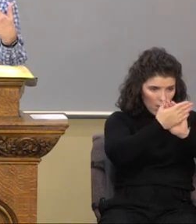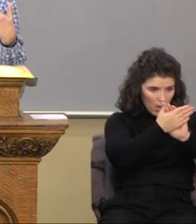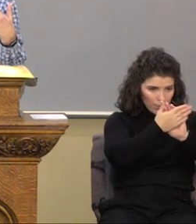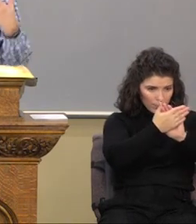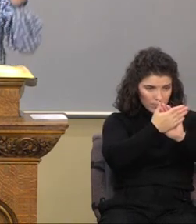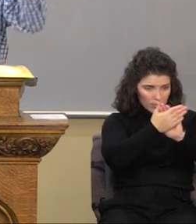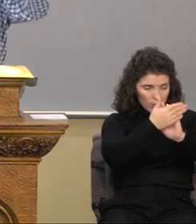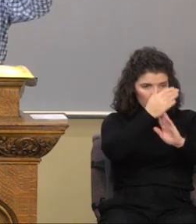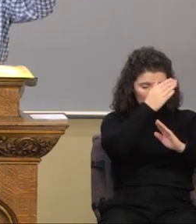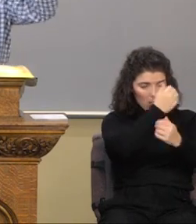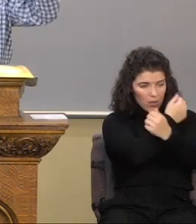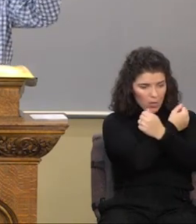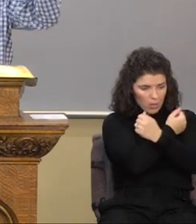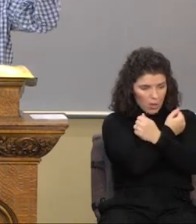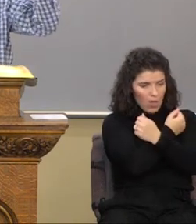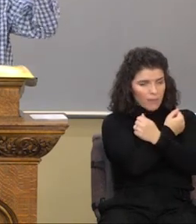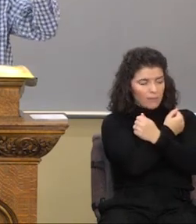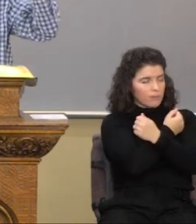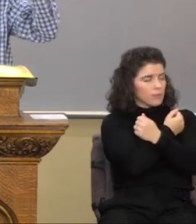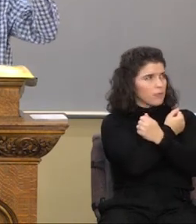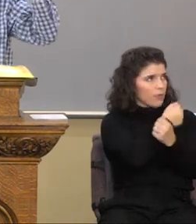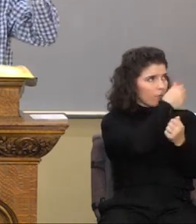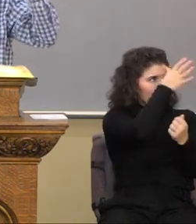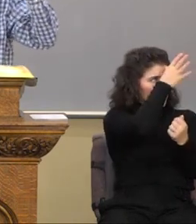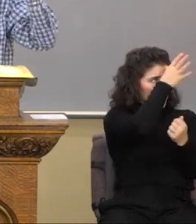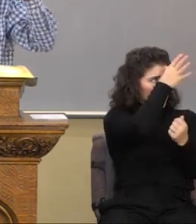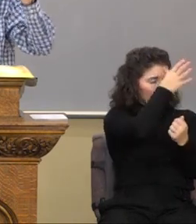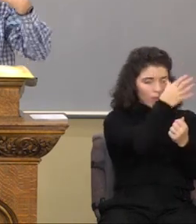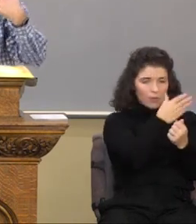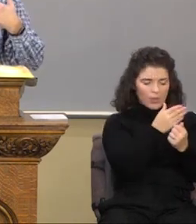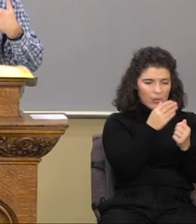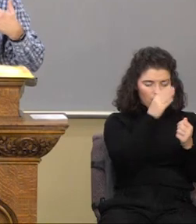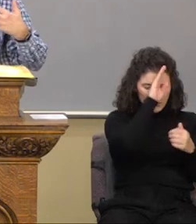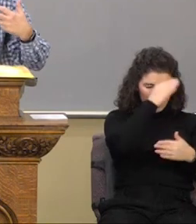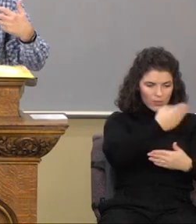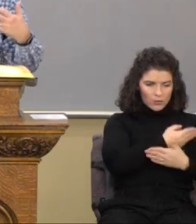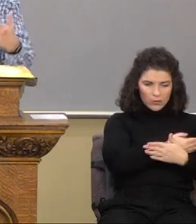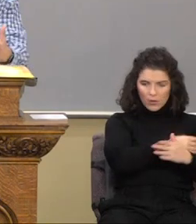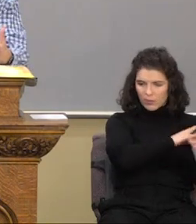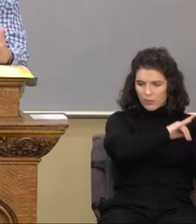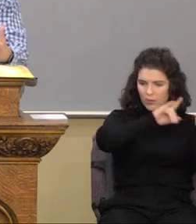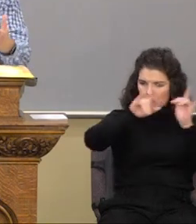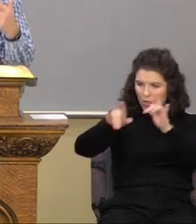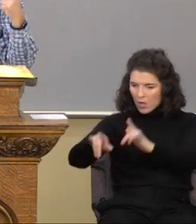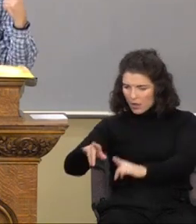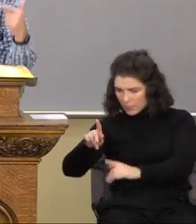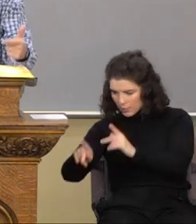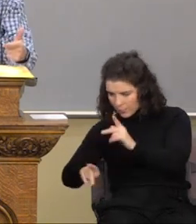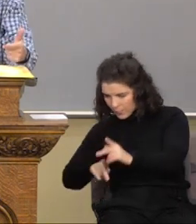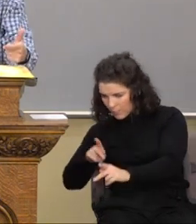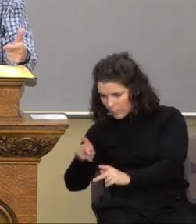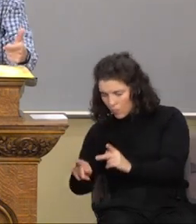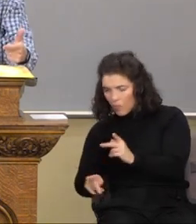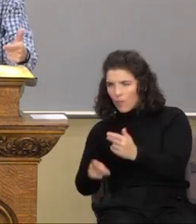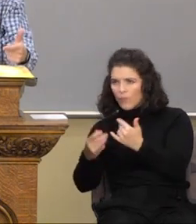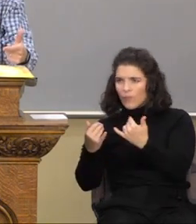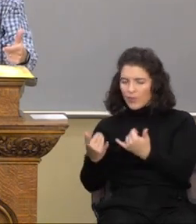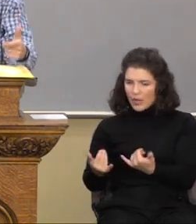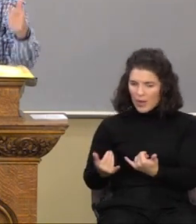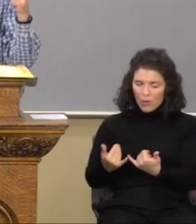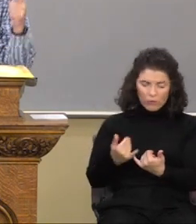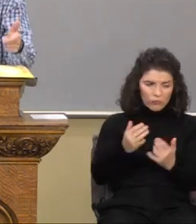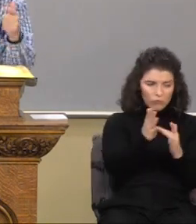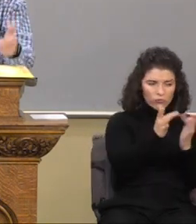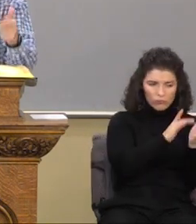love of the Father. He now, in turn, channels the love of the Father towards his people. And he now exhorts his